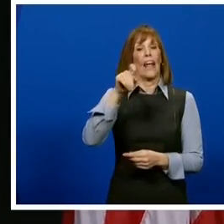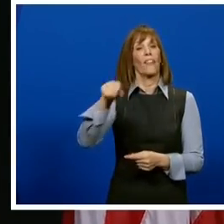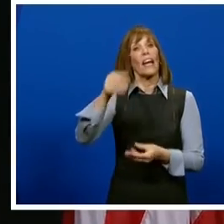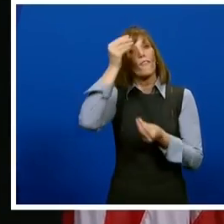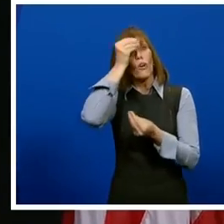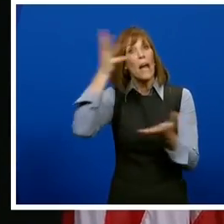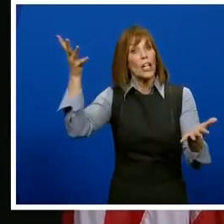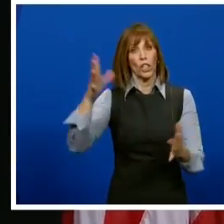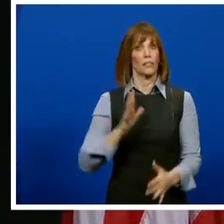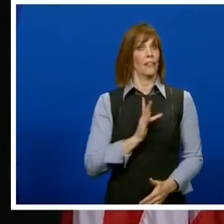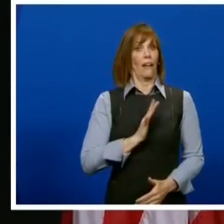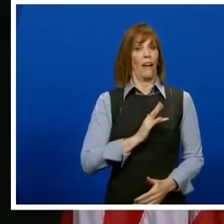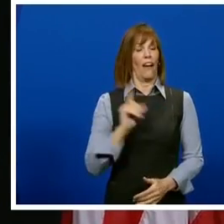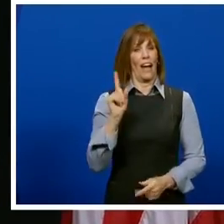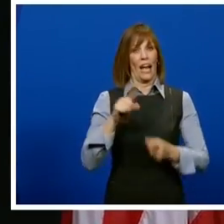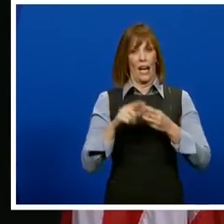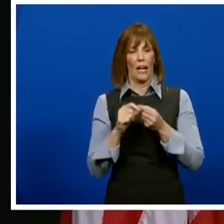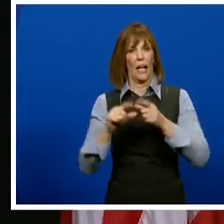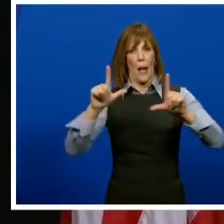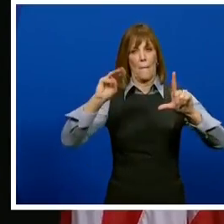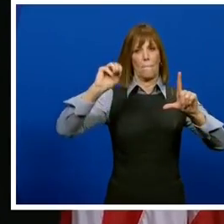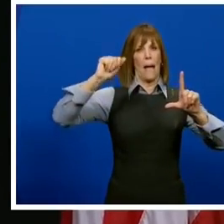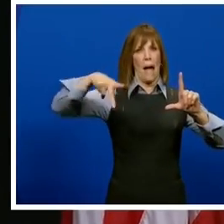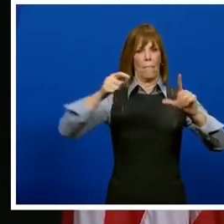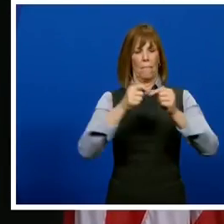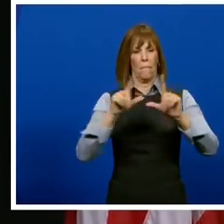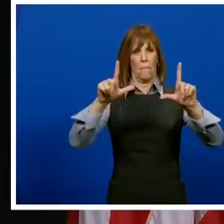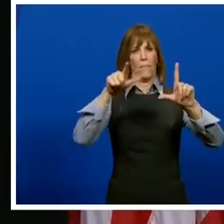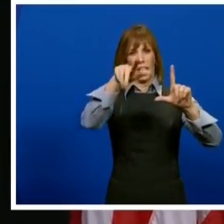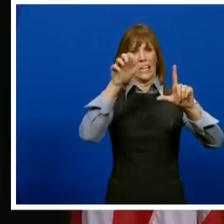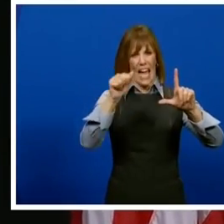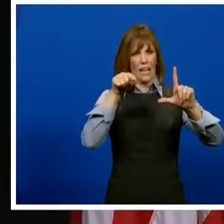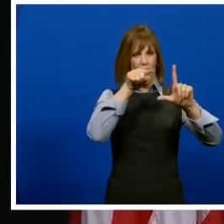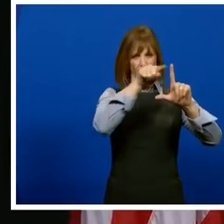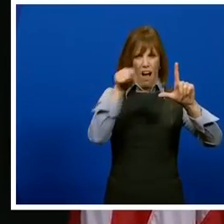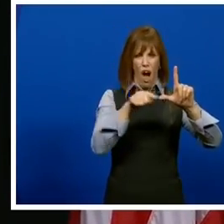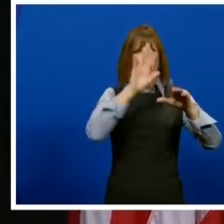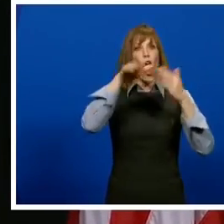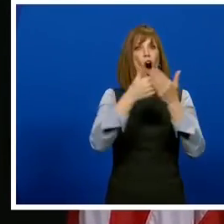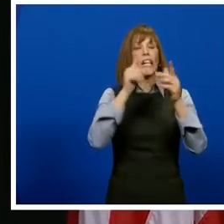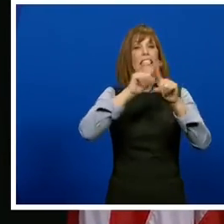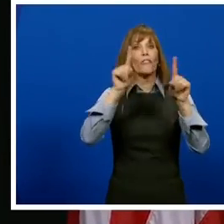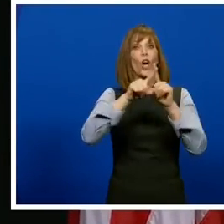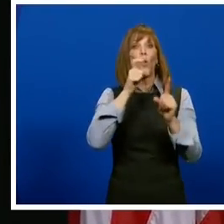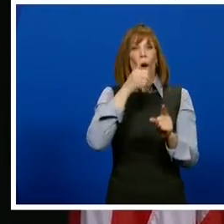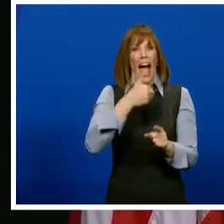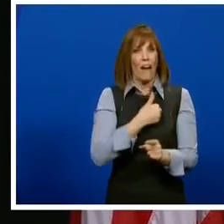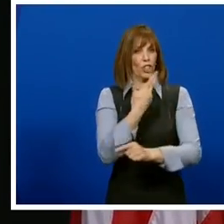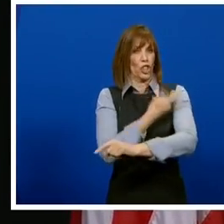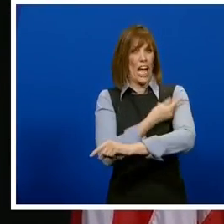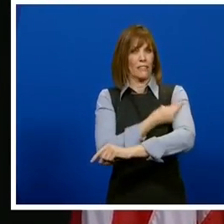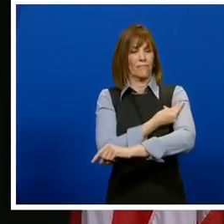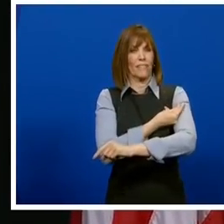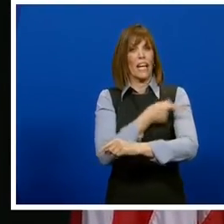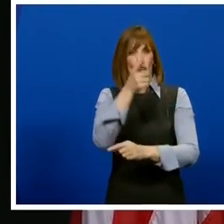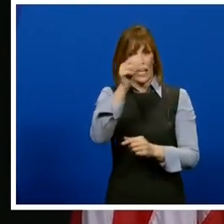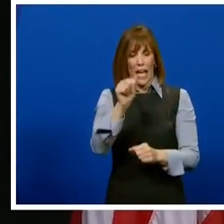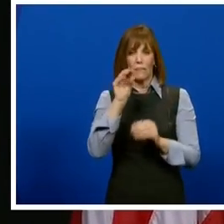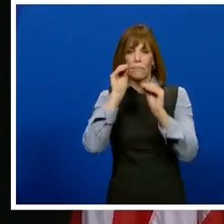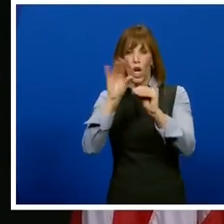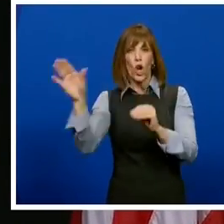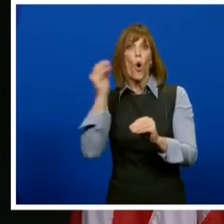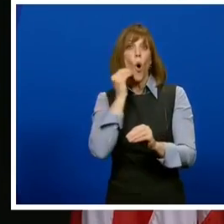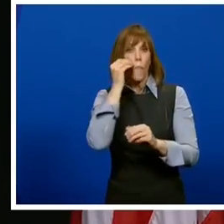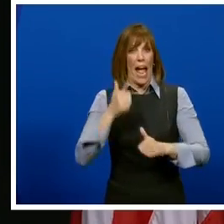provider search tool to include a new map feature that displays all of the providers in your area based on your home